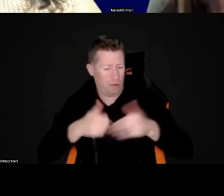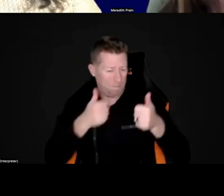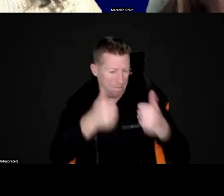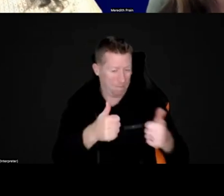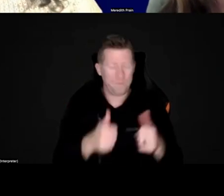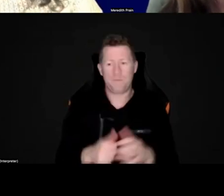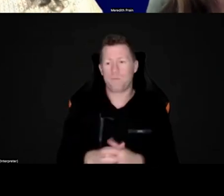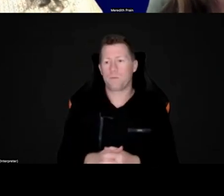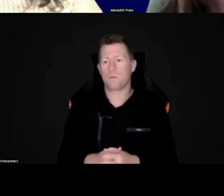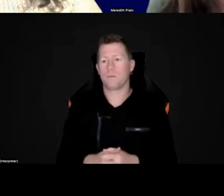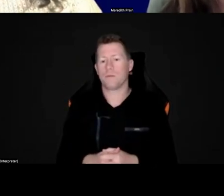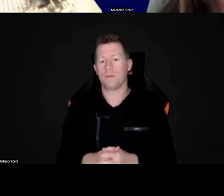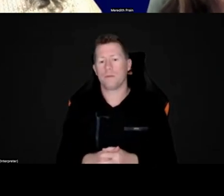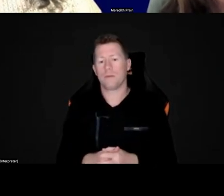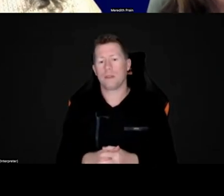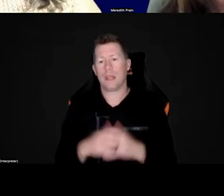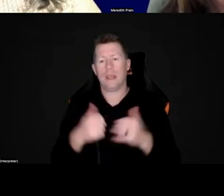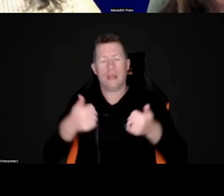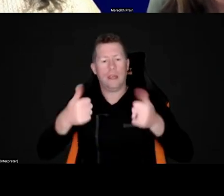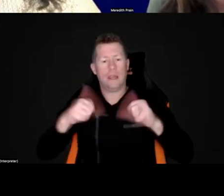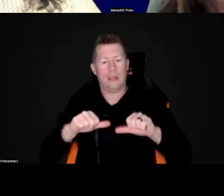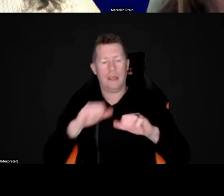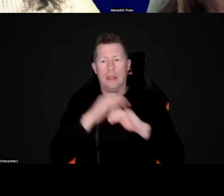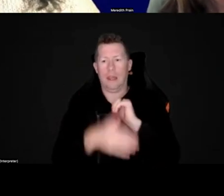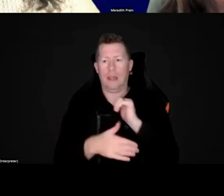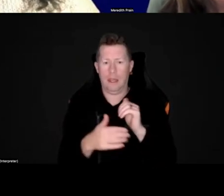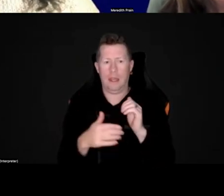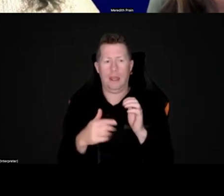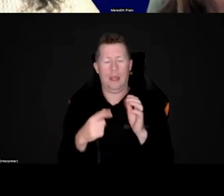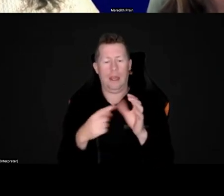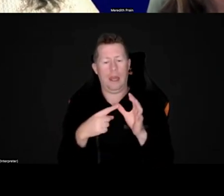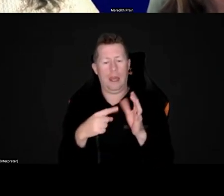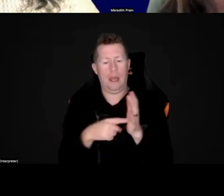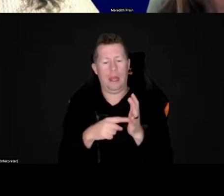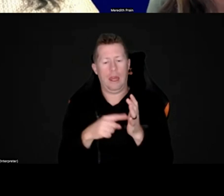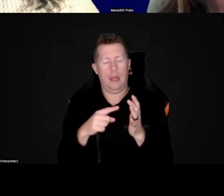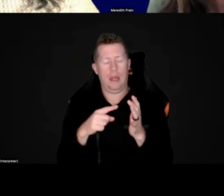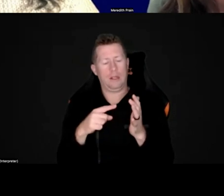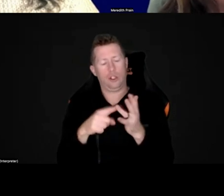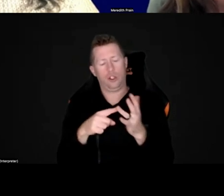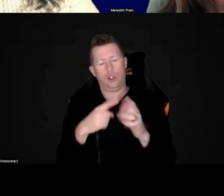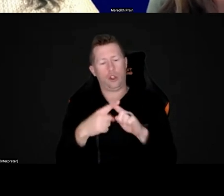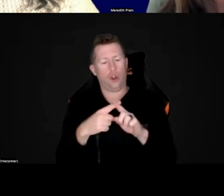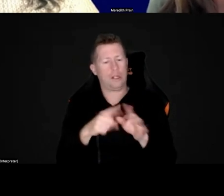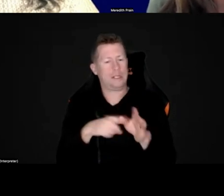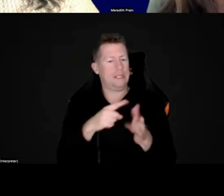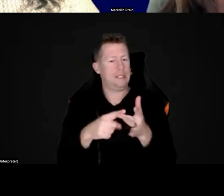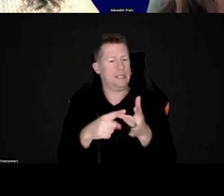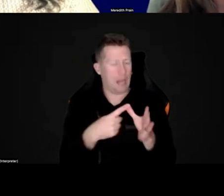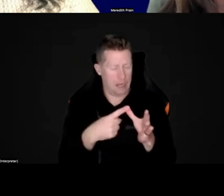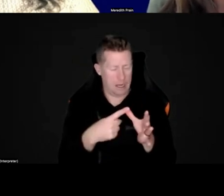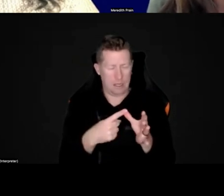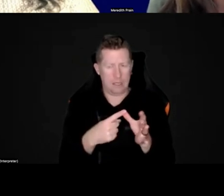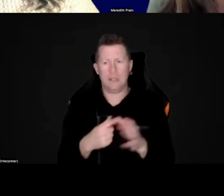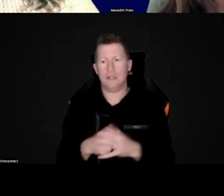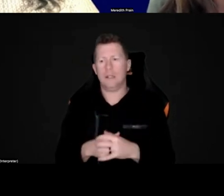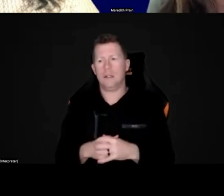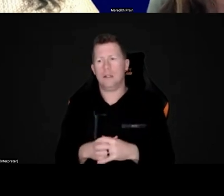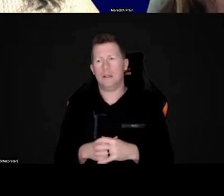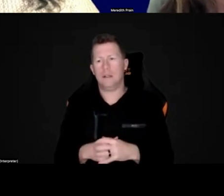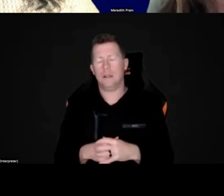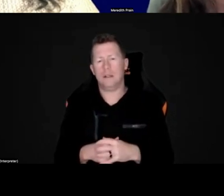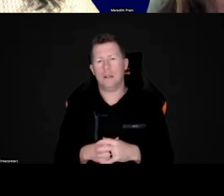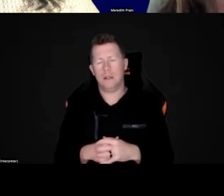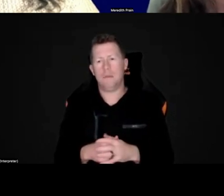The next one is about a kinetopsia or this kinetopsia. Um, the